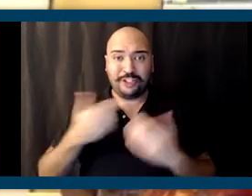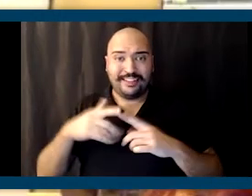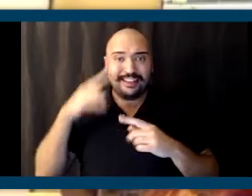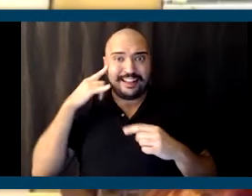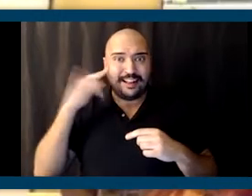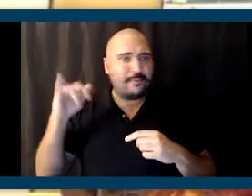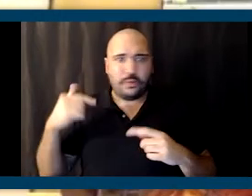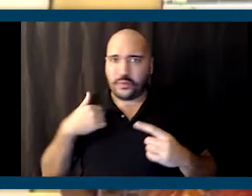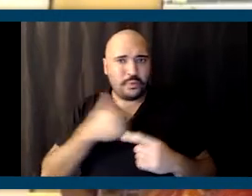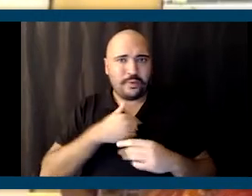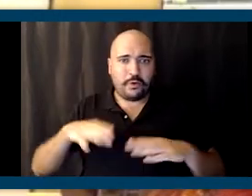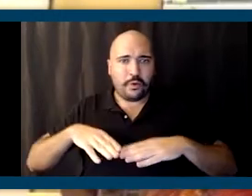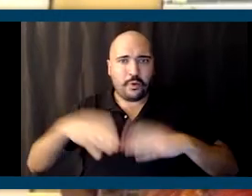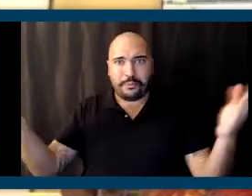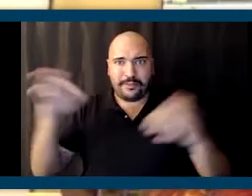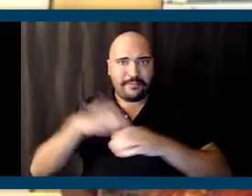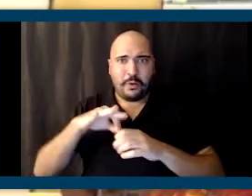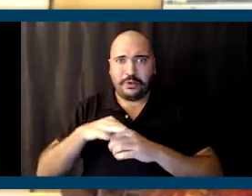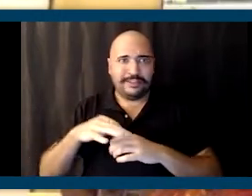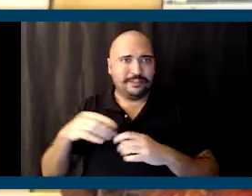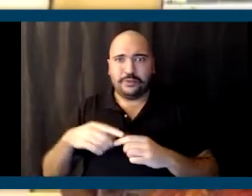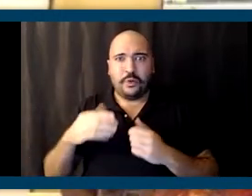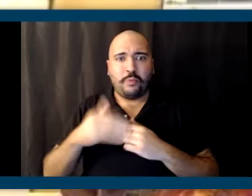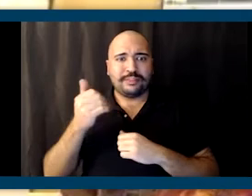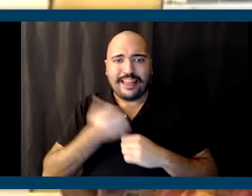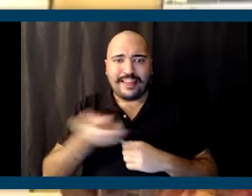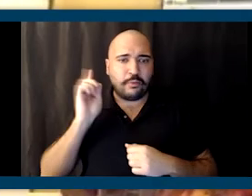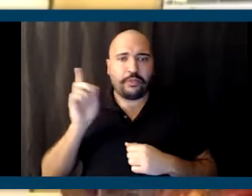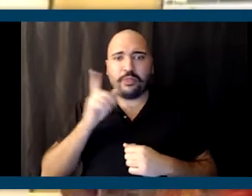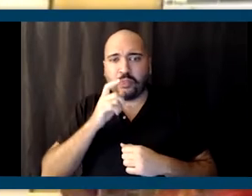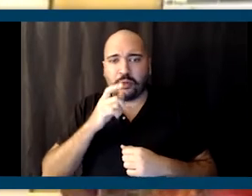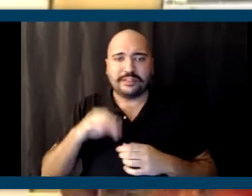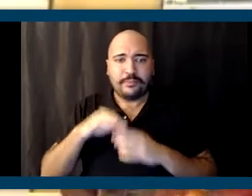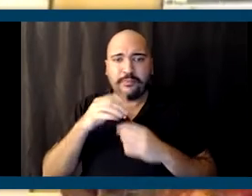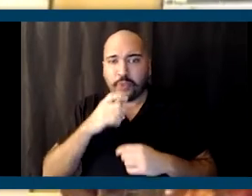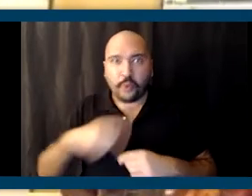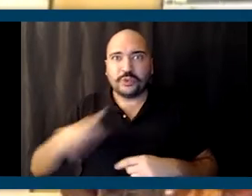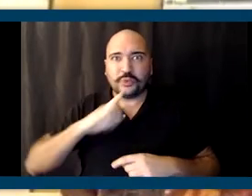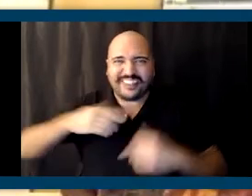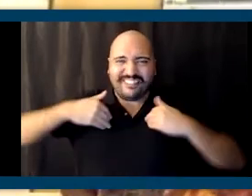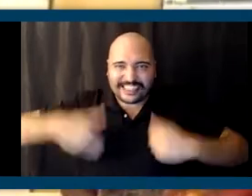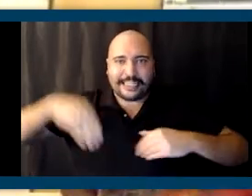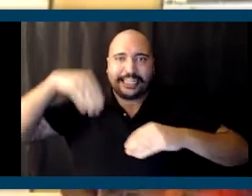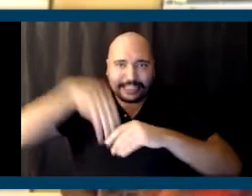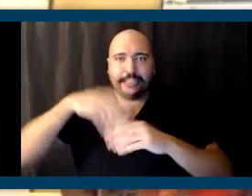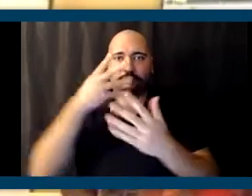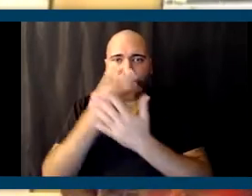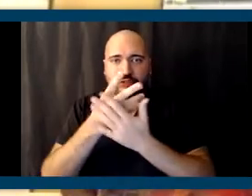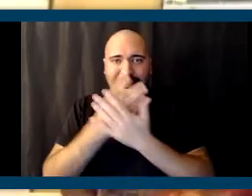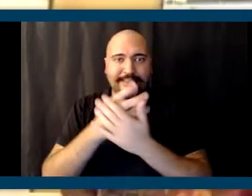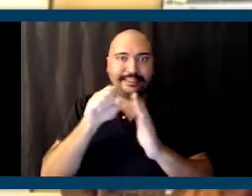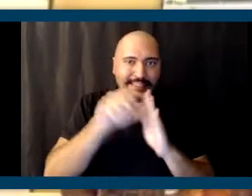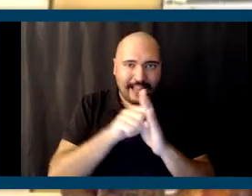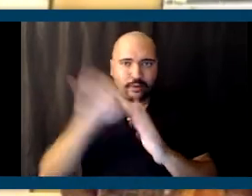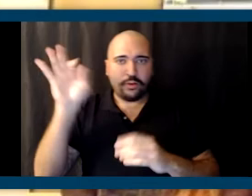up the voting franchise to almost everyone except for those who are sitting physically in a state prison or federal prison.